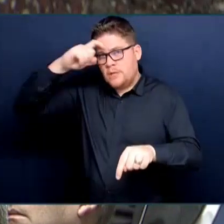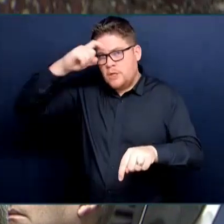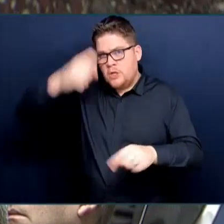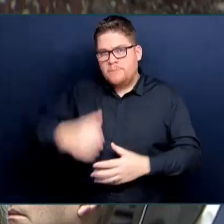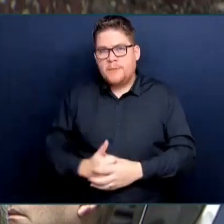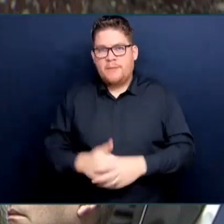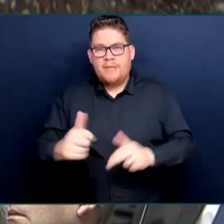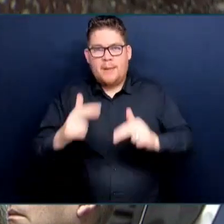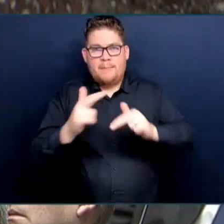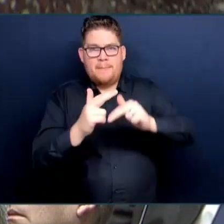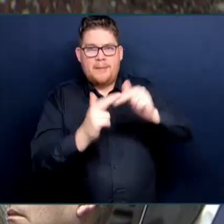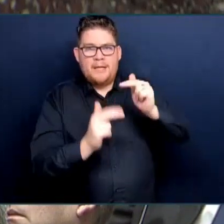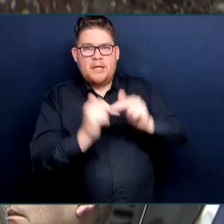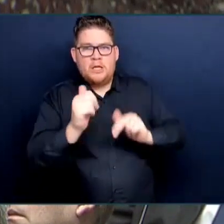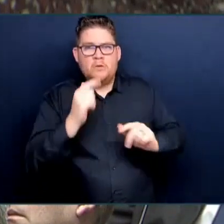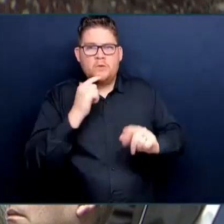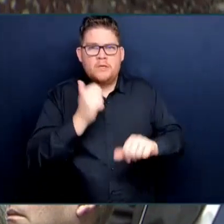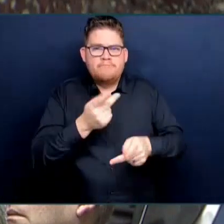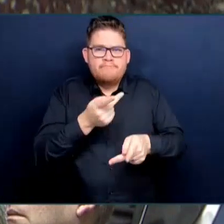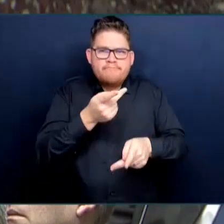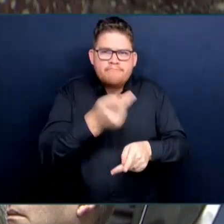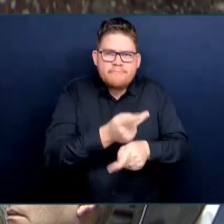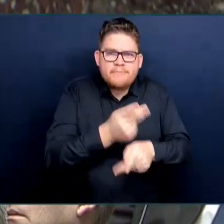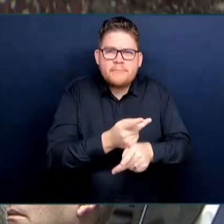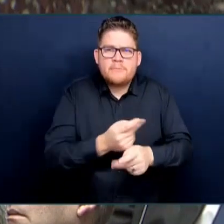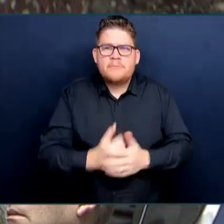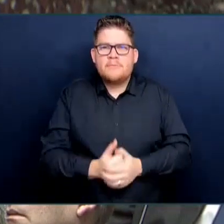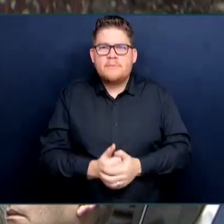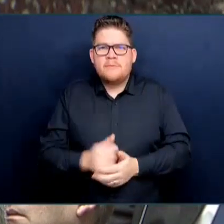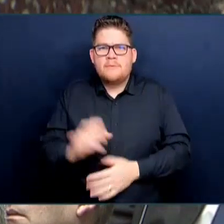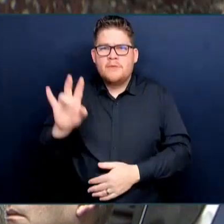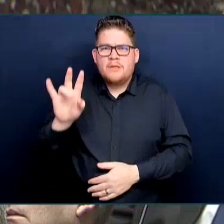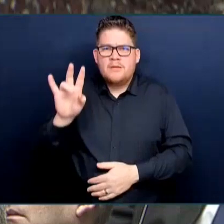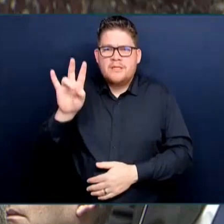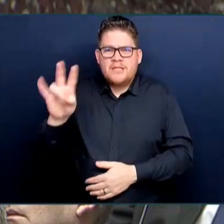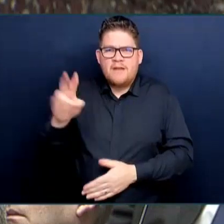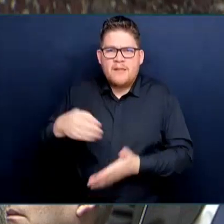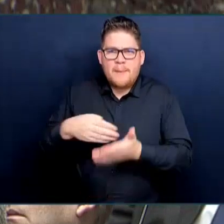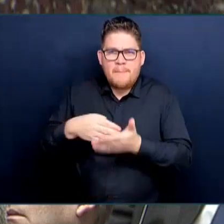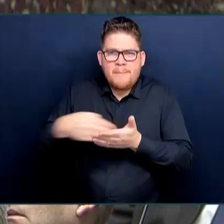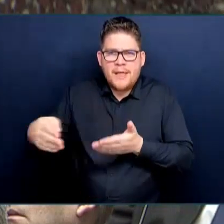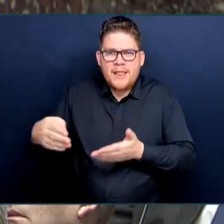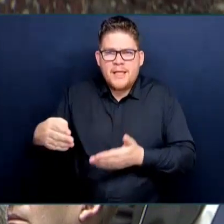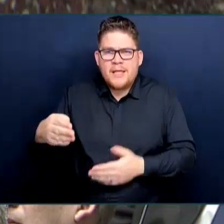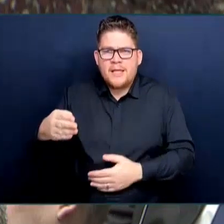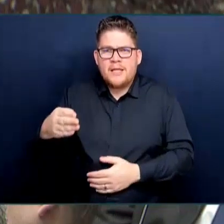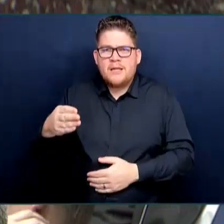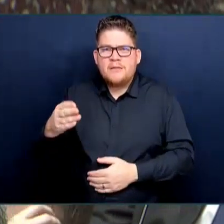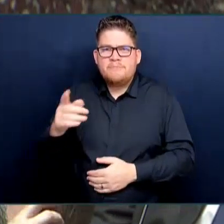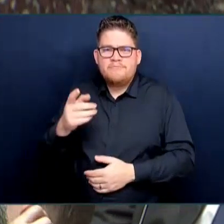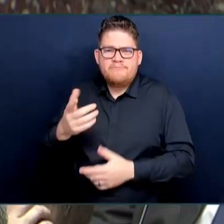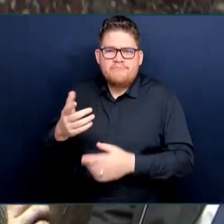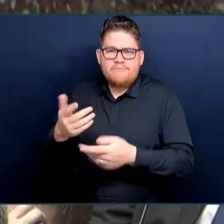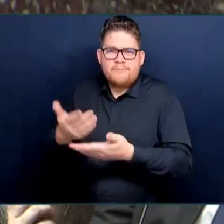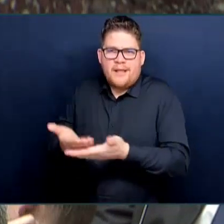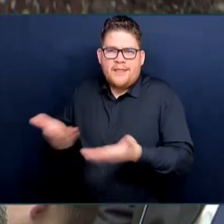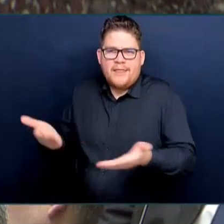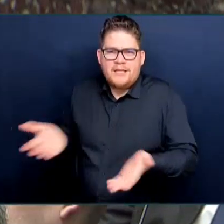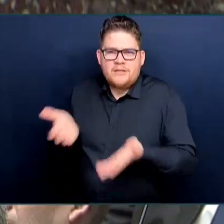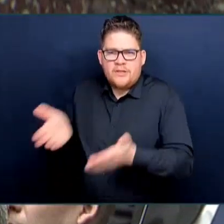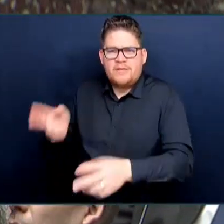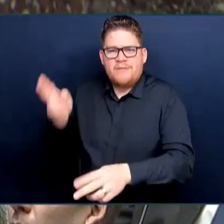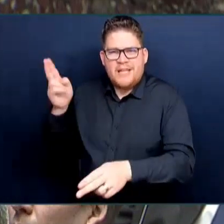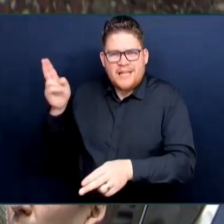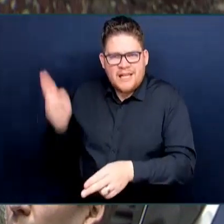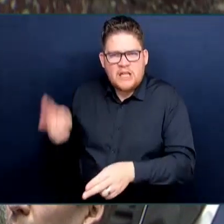artefacts and shared history of British Columbia. So, in July 2020, the original budget came